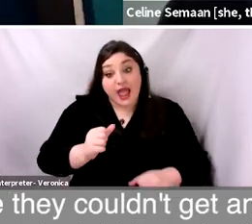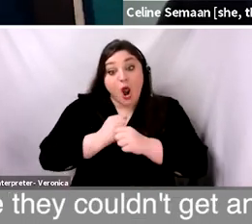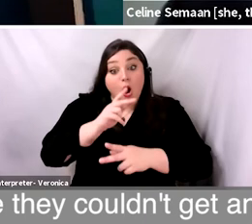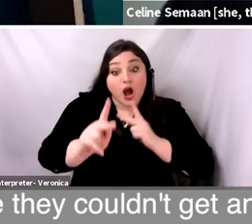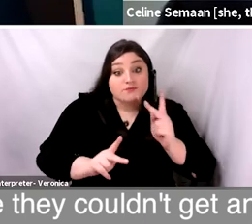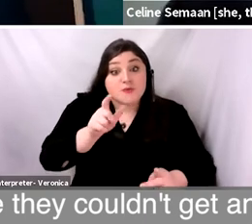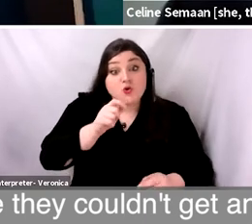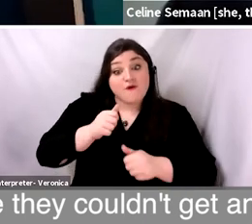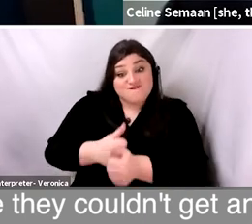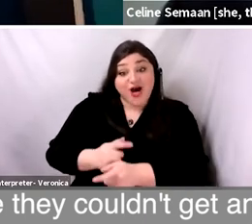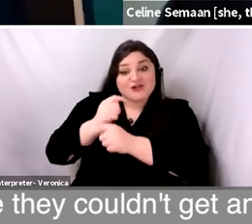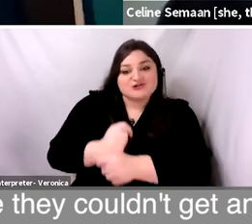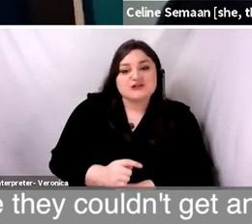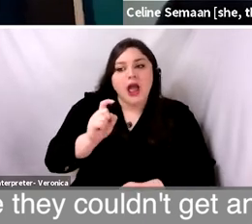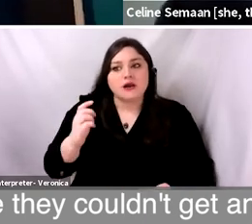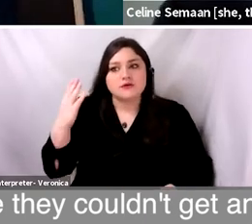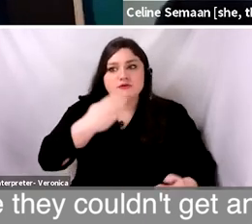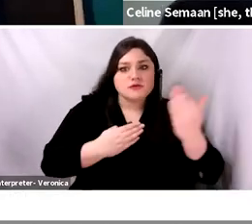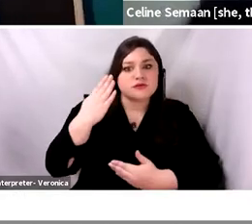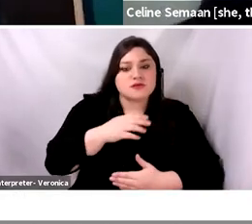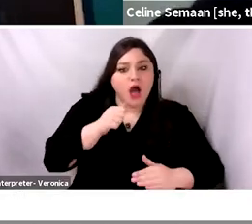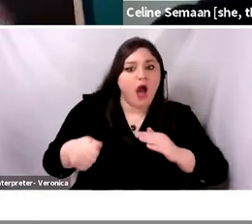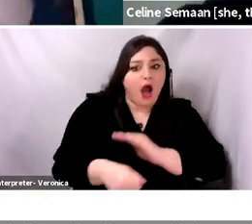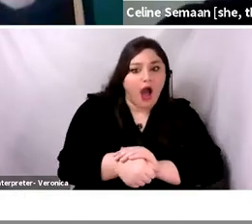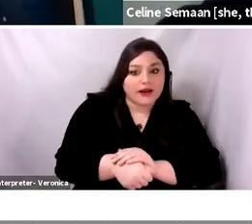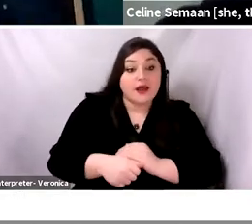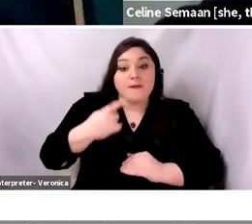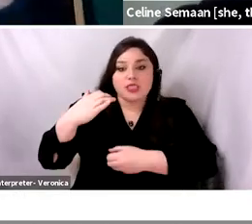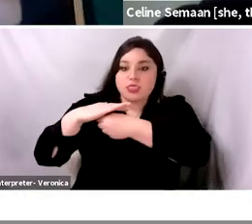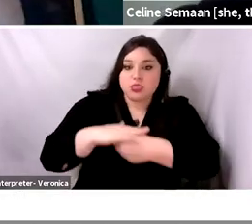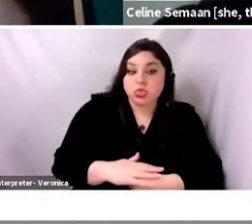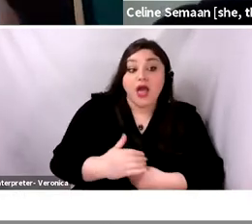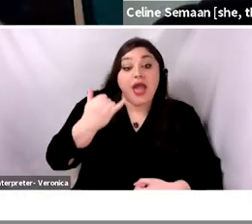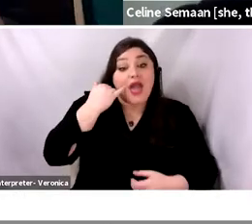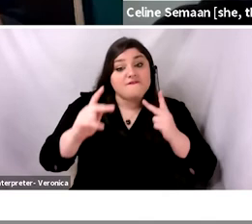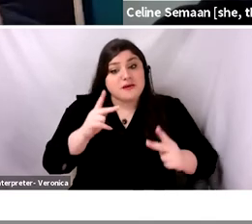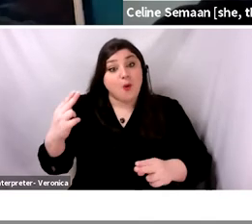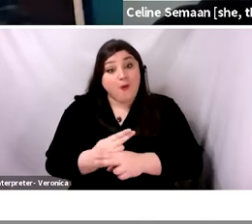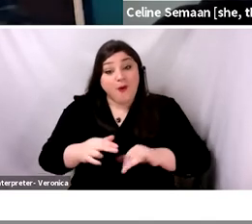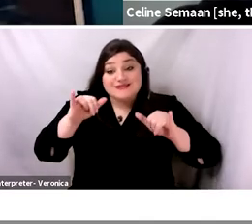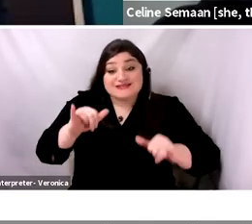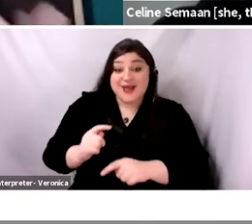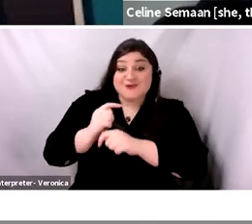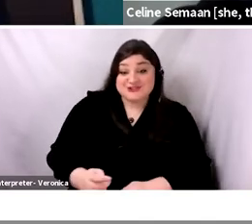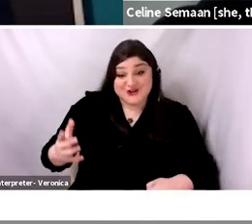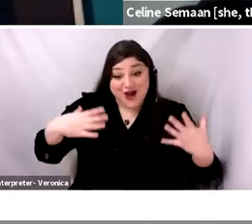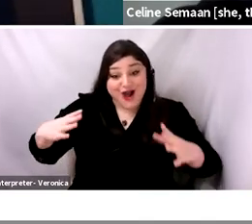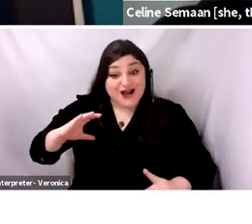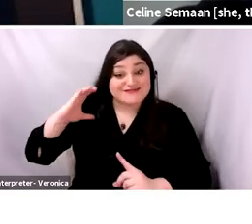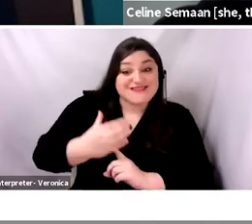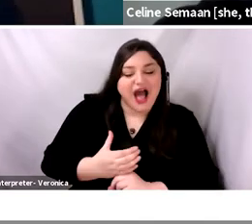couldn't get anywhere in the colonial hierarchy if they would claim their traditional dress. This is why we are dressed as